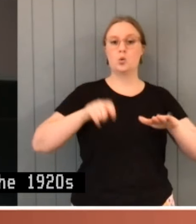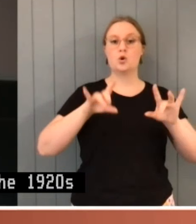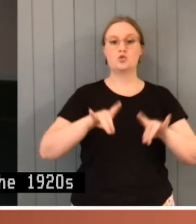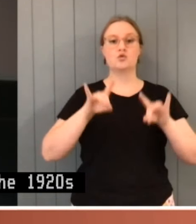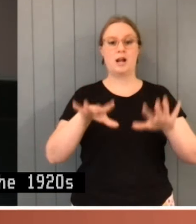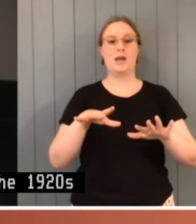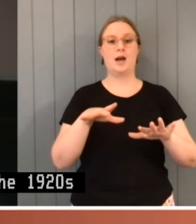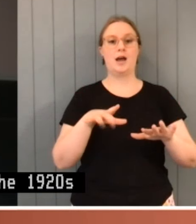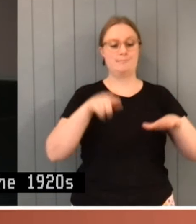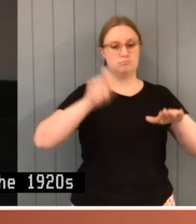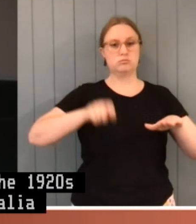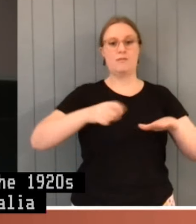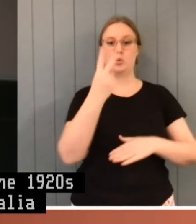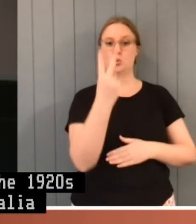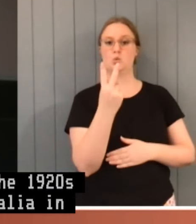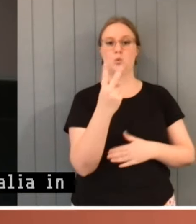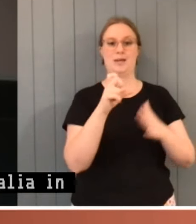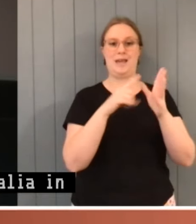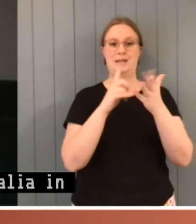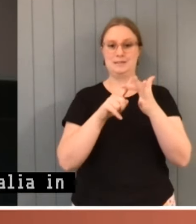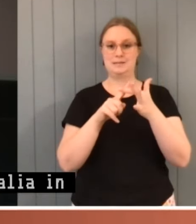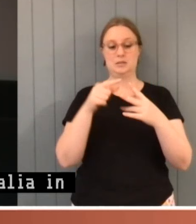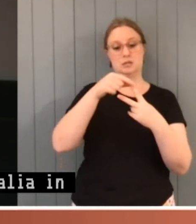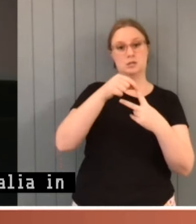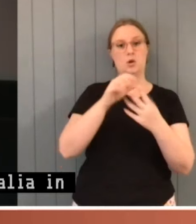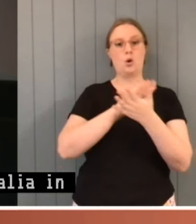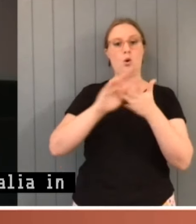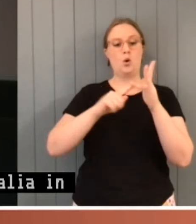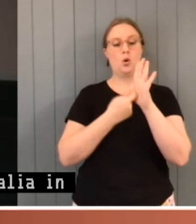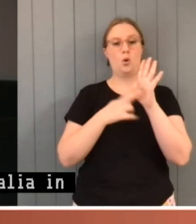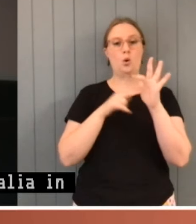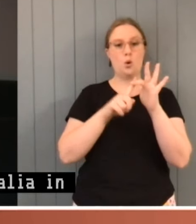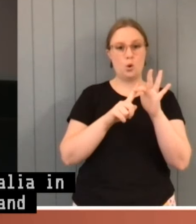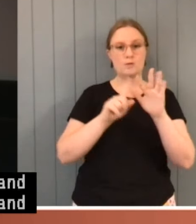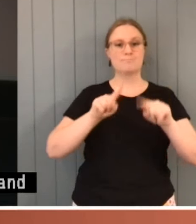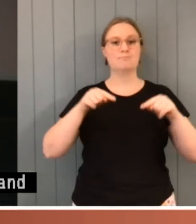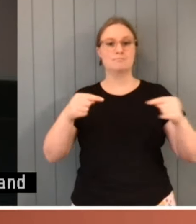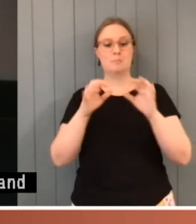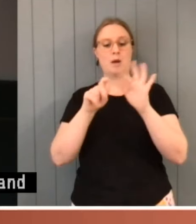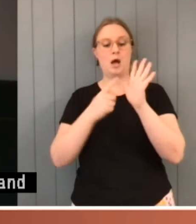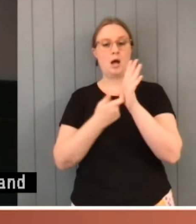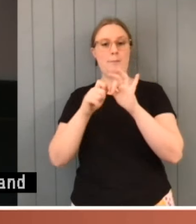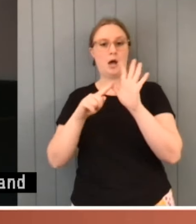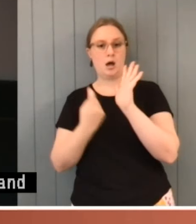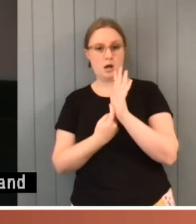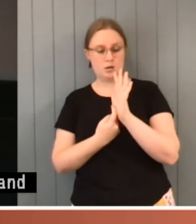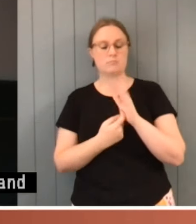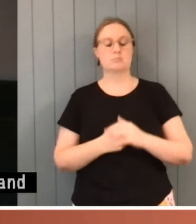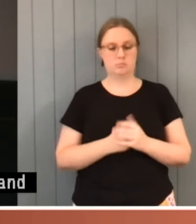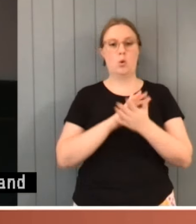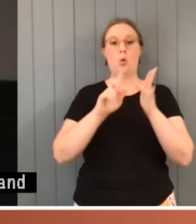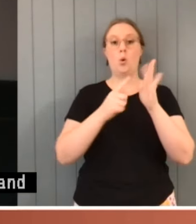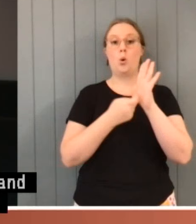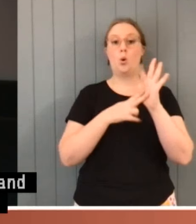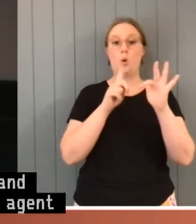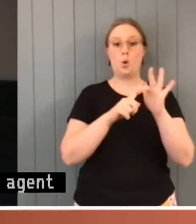case, Horne and Barber. Mr Horne was a land agent engaged by Mr Barber to try to sell a property to the Government of